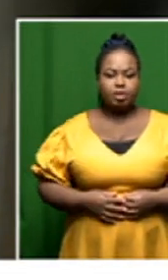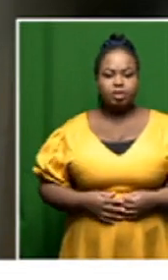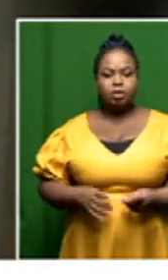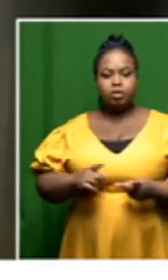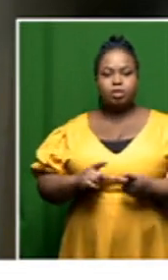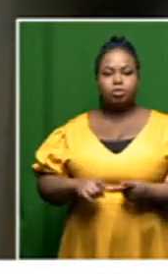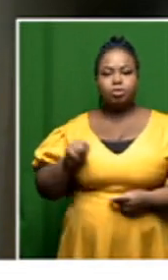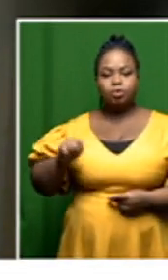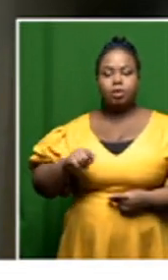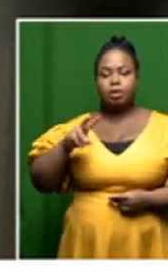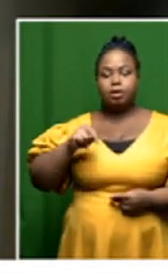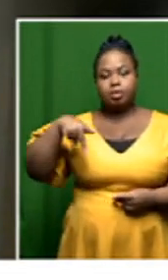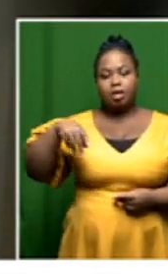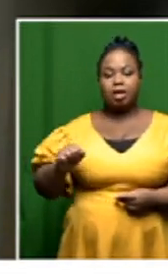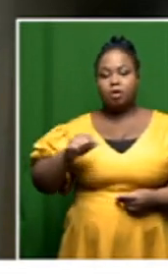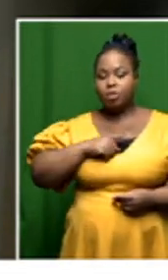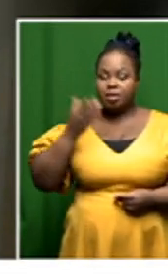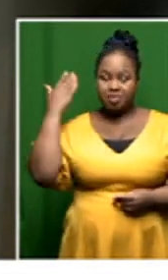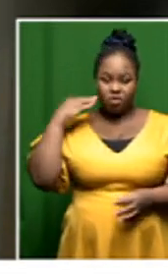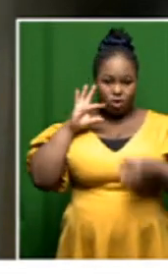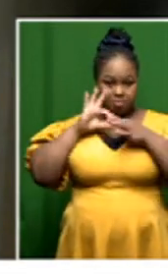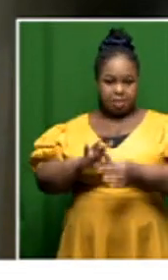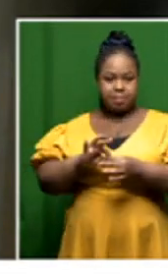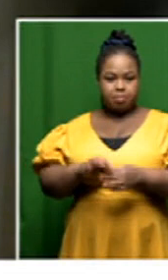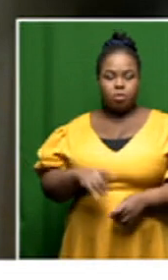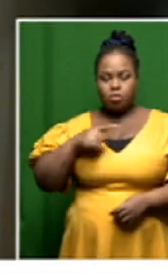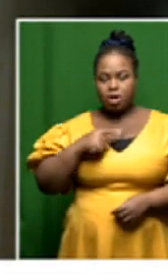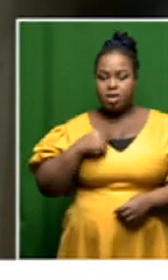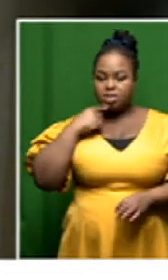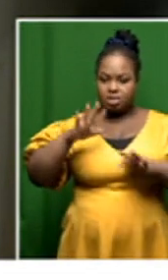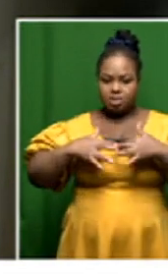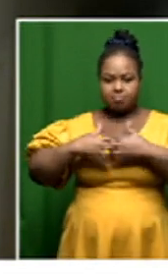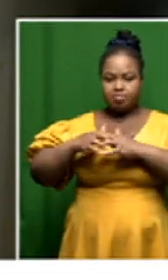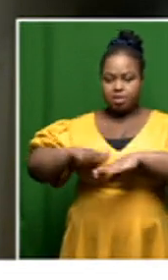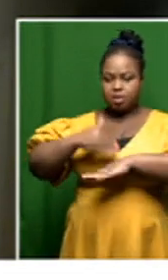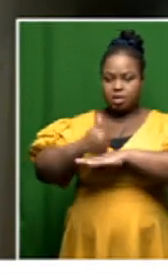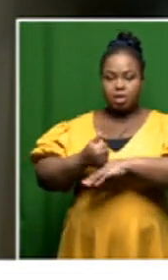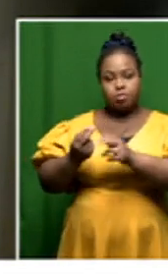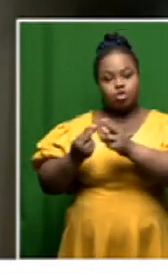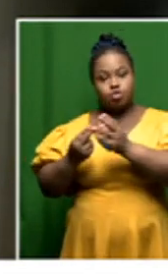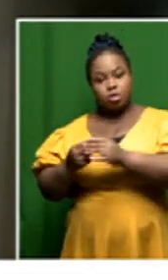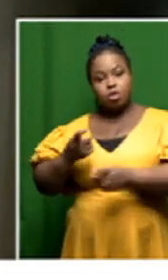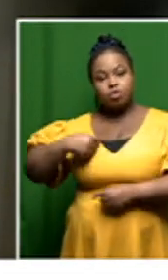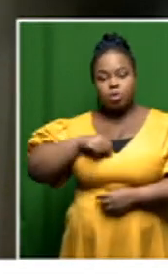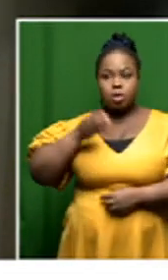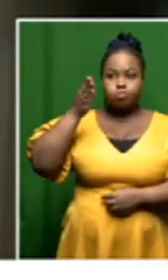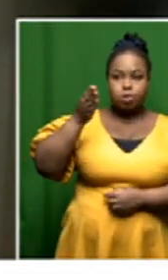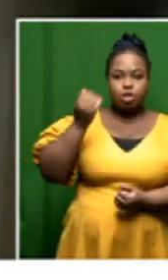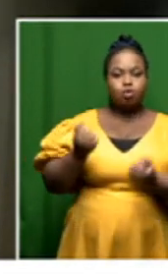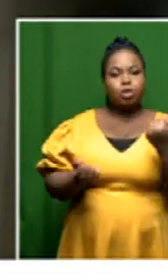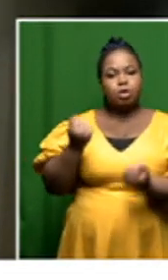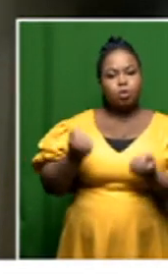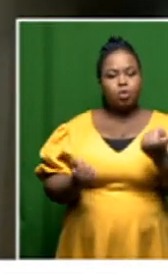npa had made that commitment that he had set up these dedicated units we went to the courts to ask